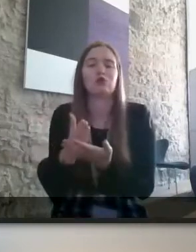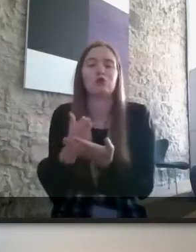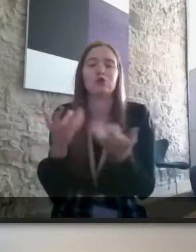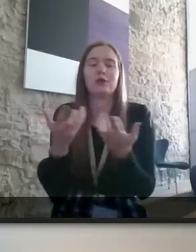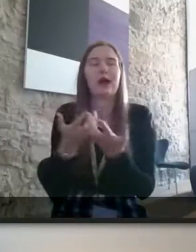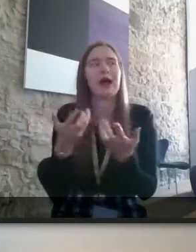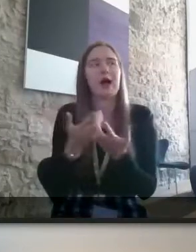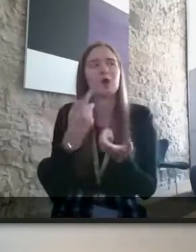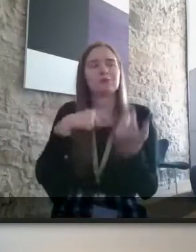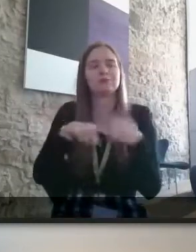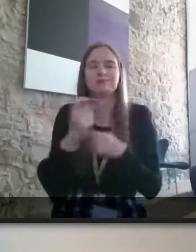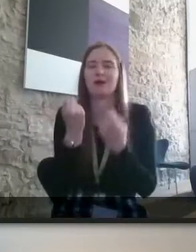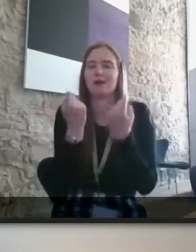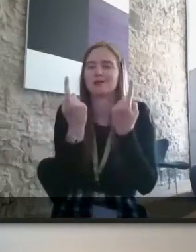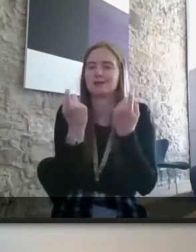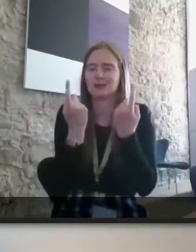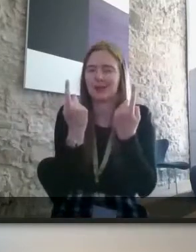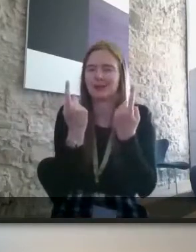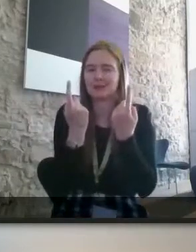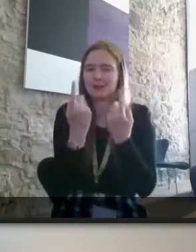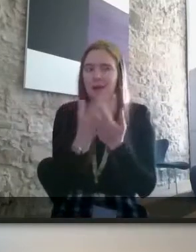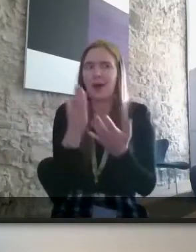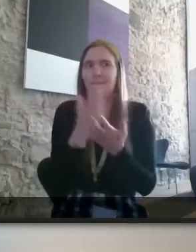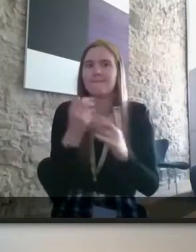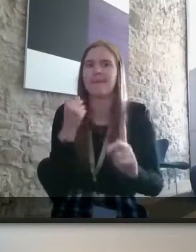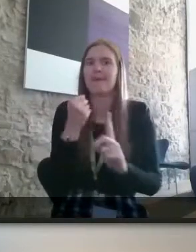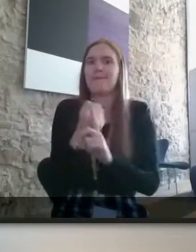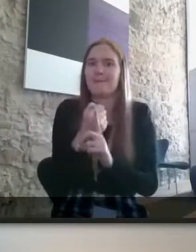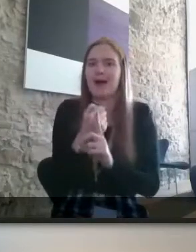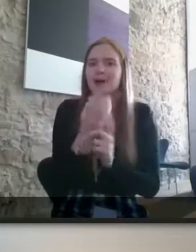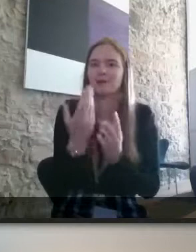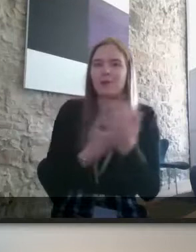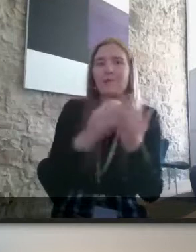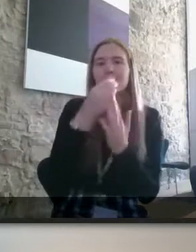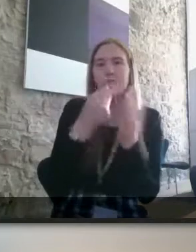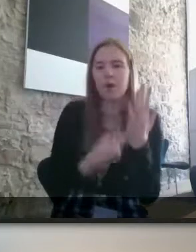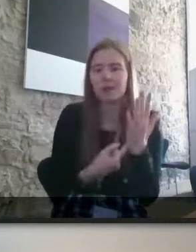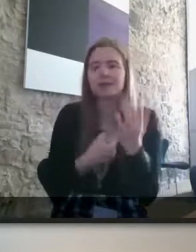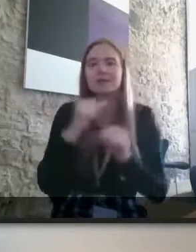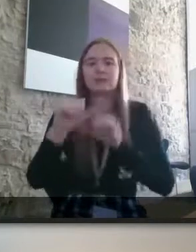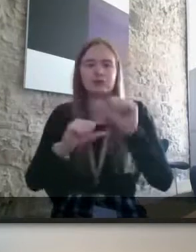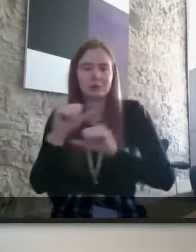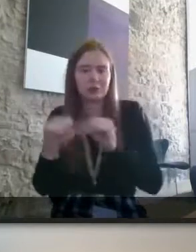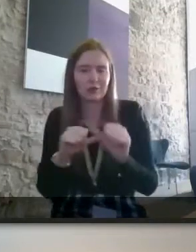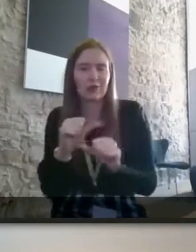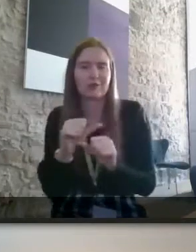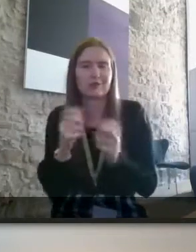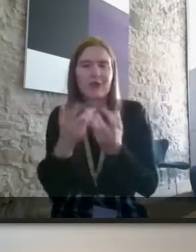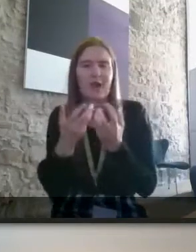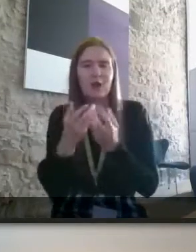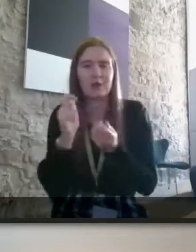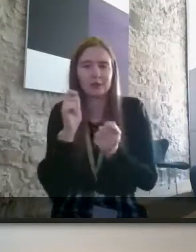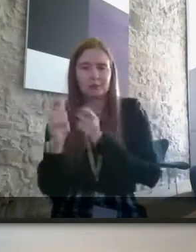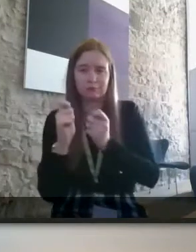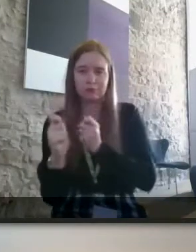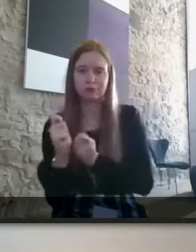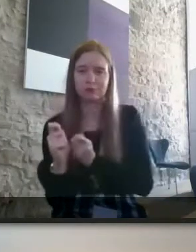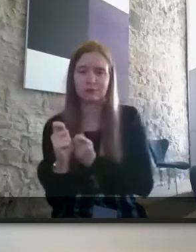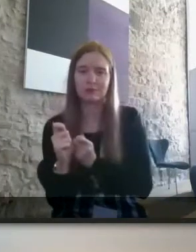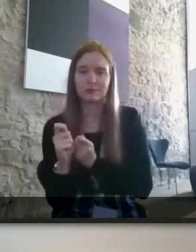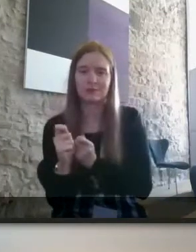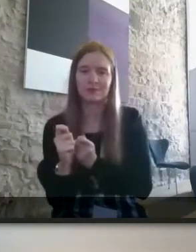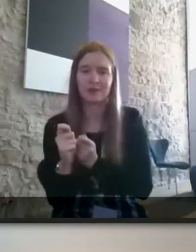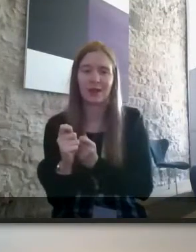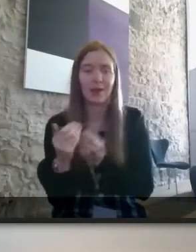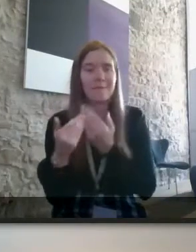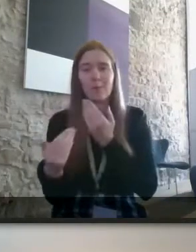to understand the true impact of kind of your policies and your procedures and how maybe you can tweak things that's where you're going to